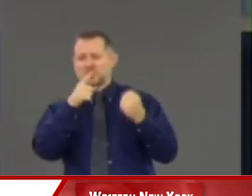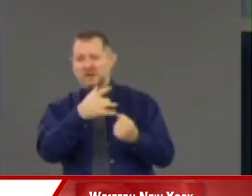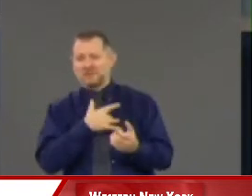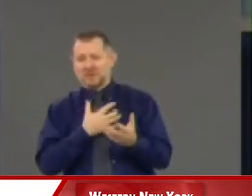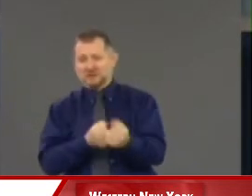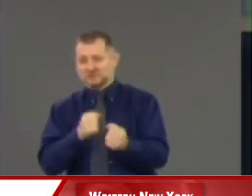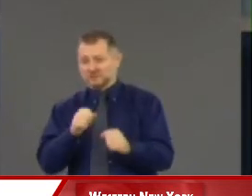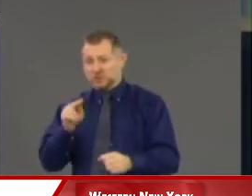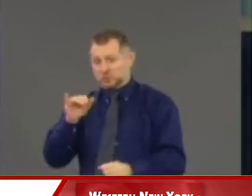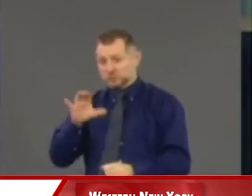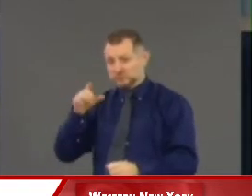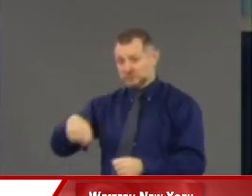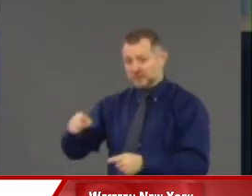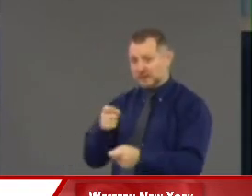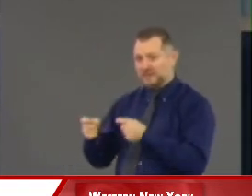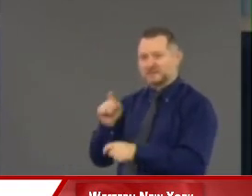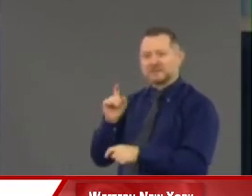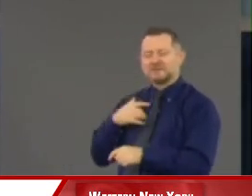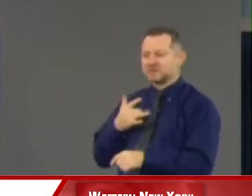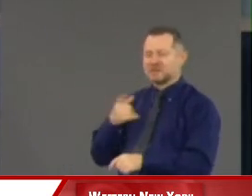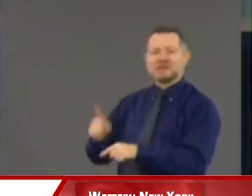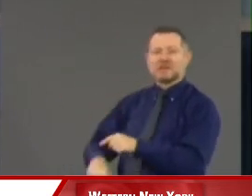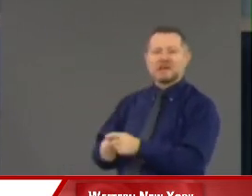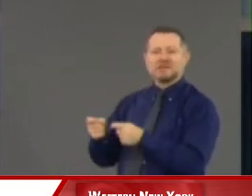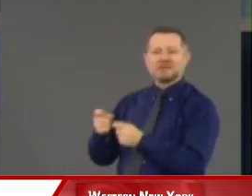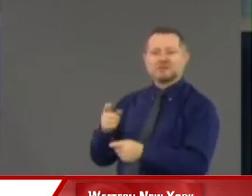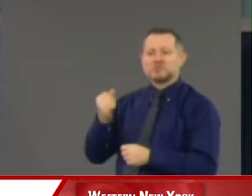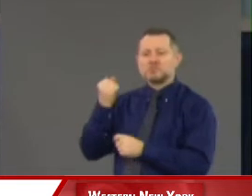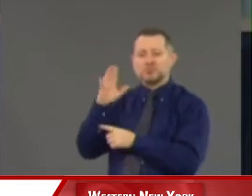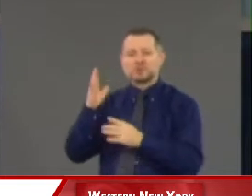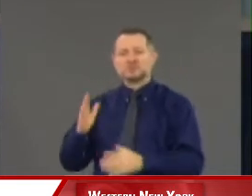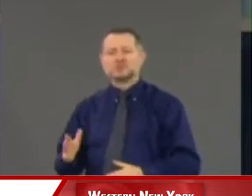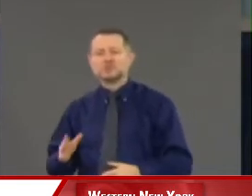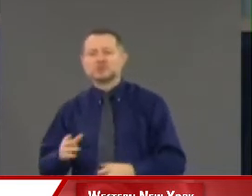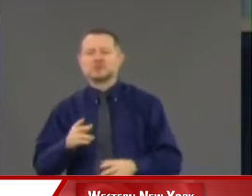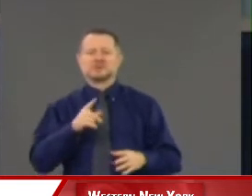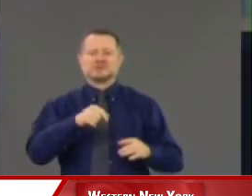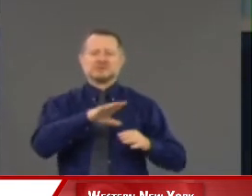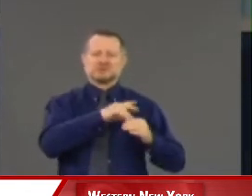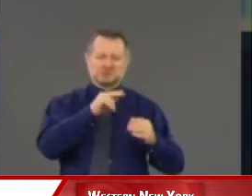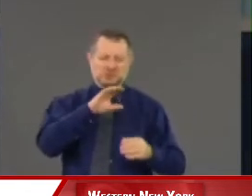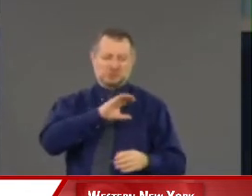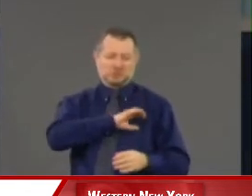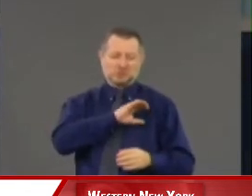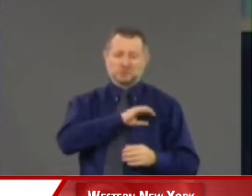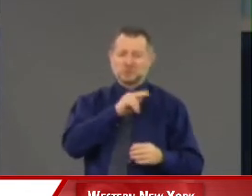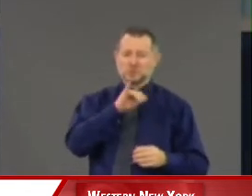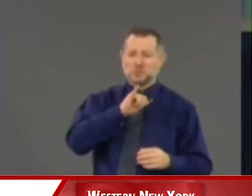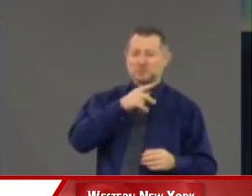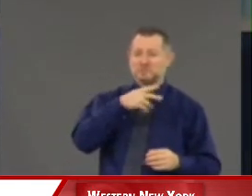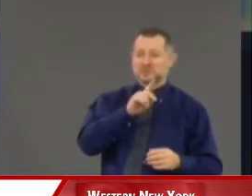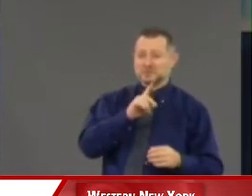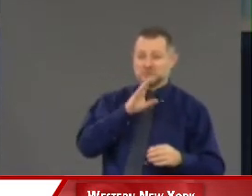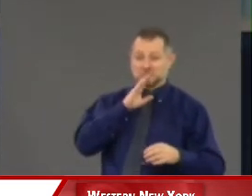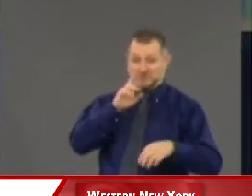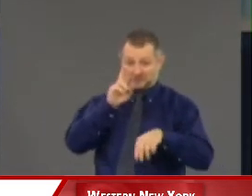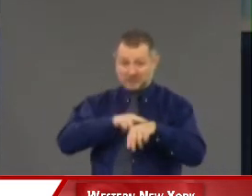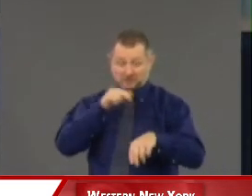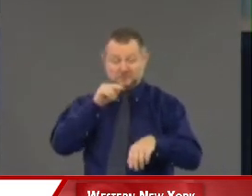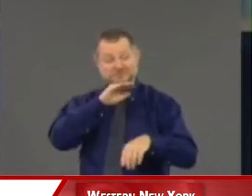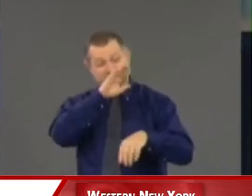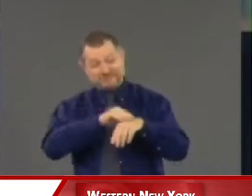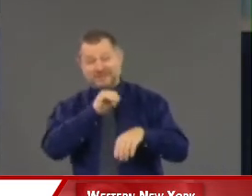not a communication that's affected between the protesters and the NYPD. Do you need to call in the National Guard, impose a curfew? And secondly,